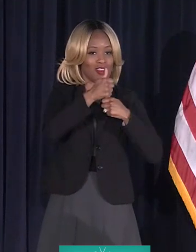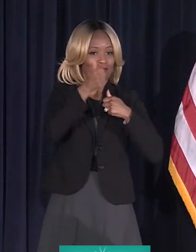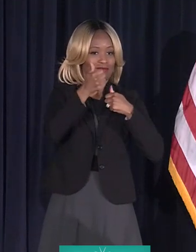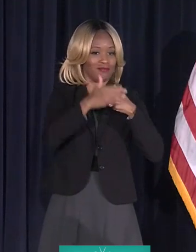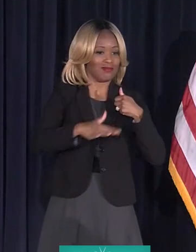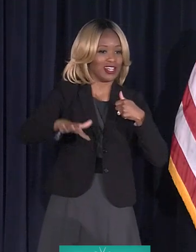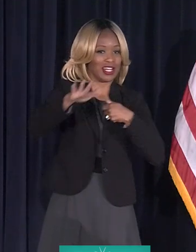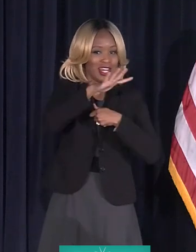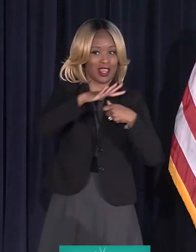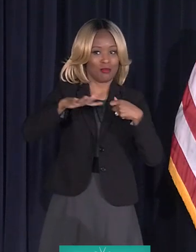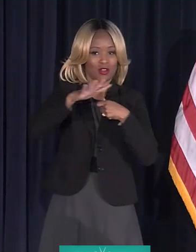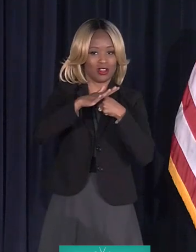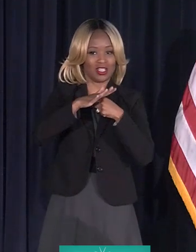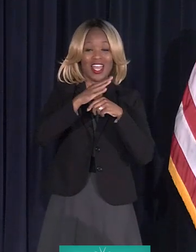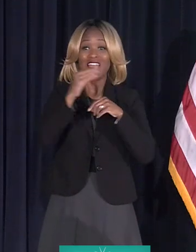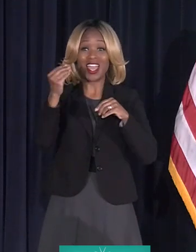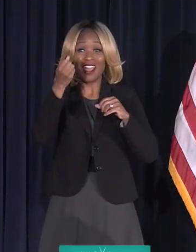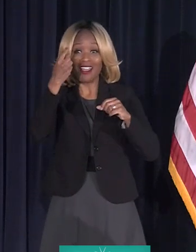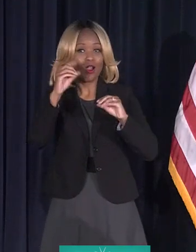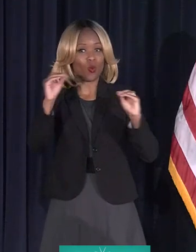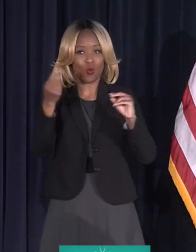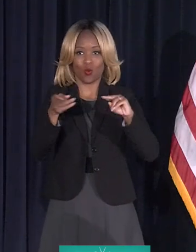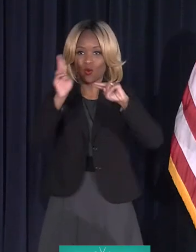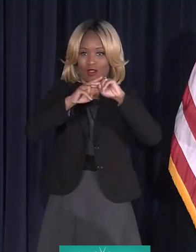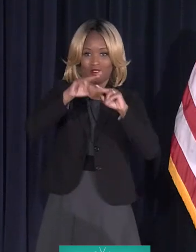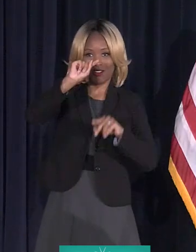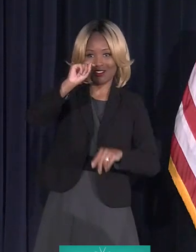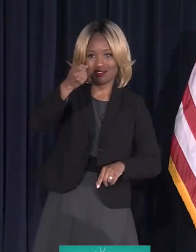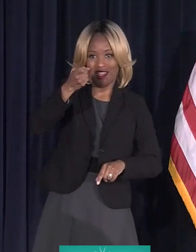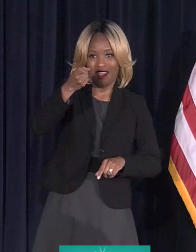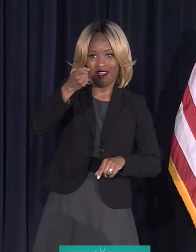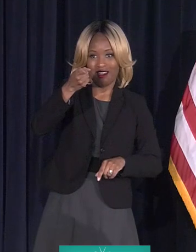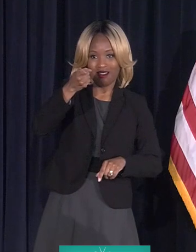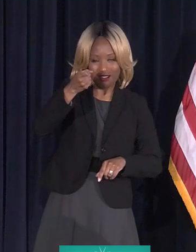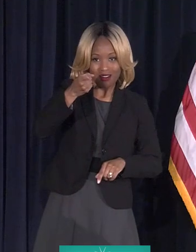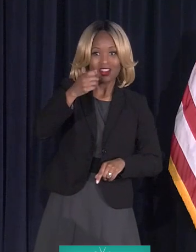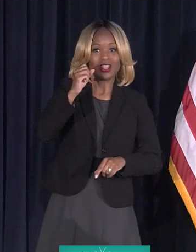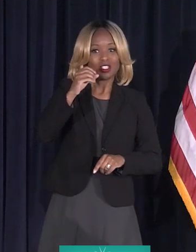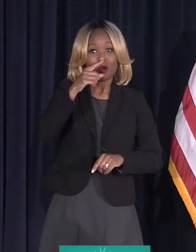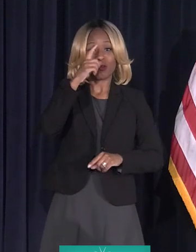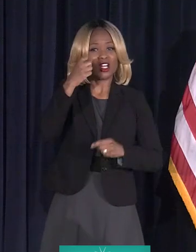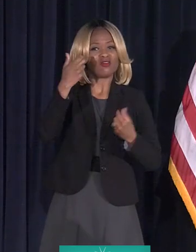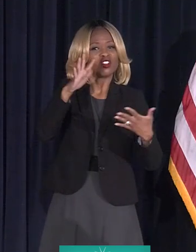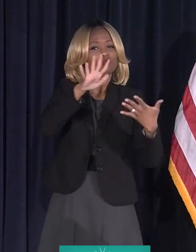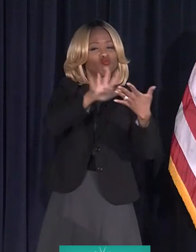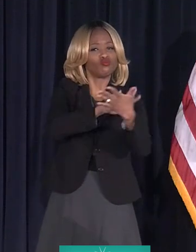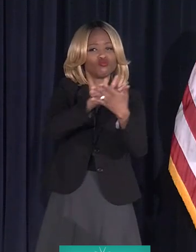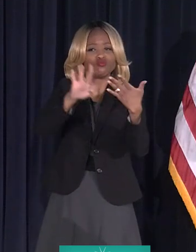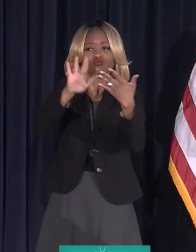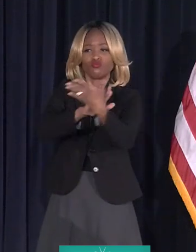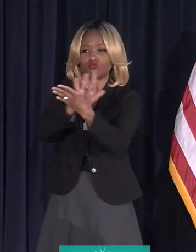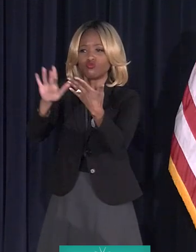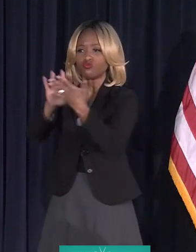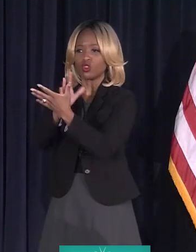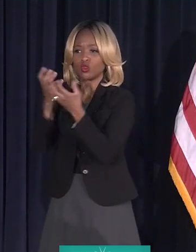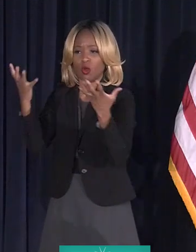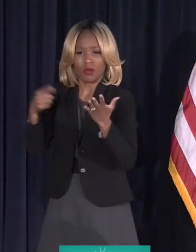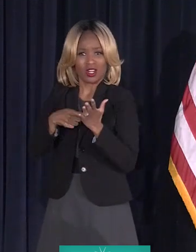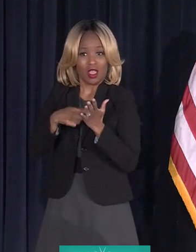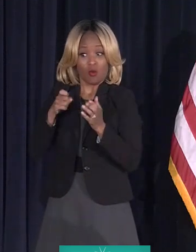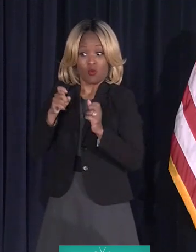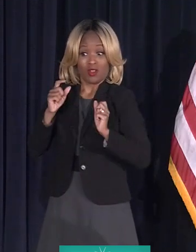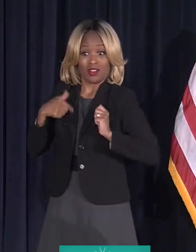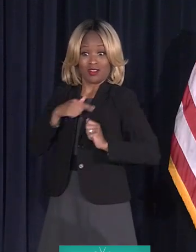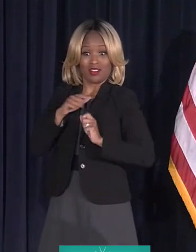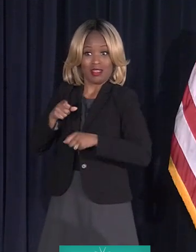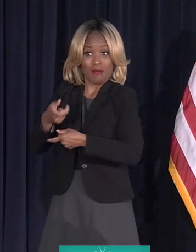with no increase in the taxes that you're paying now. Because we have paid off so much debt since bankruptcy, we are able to borrow this money without